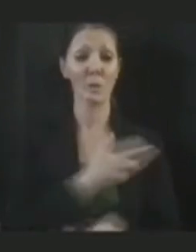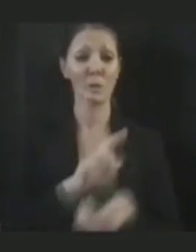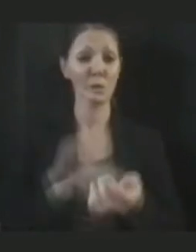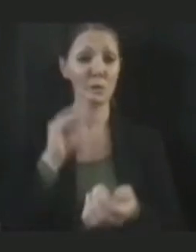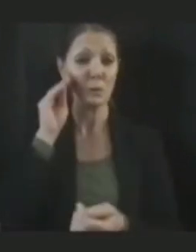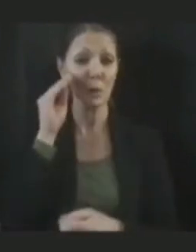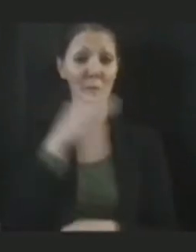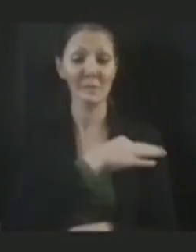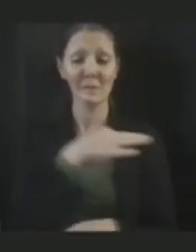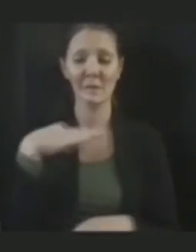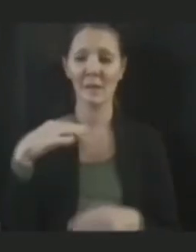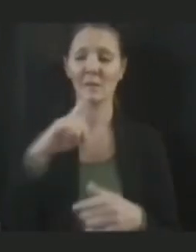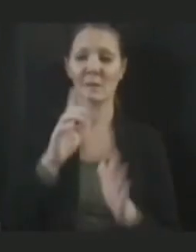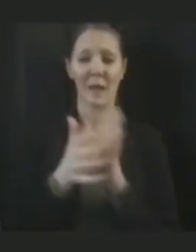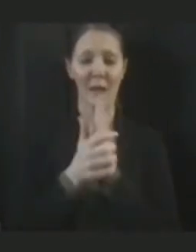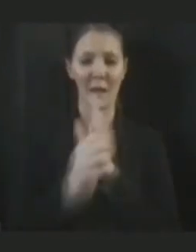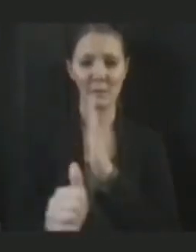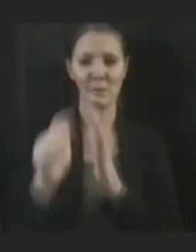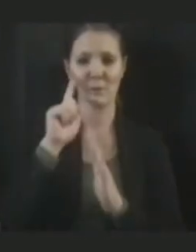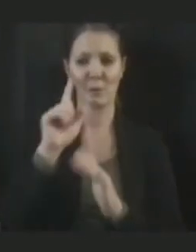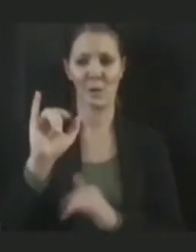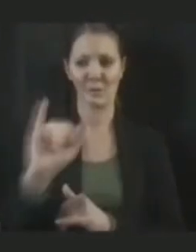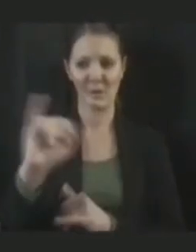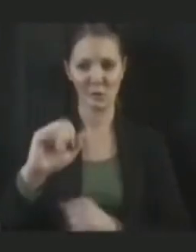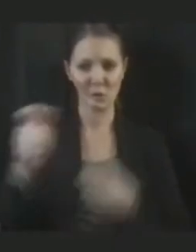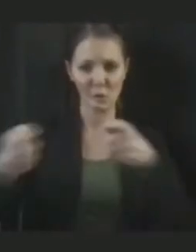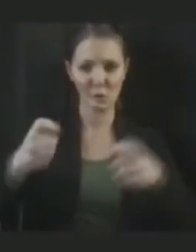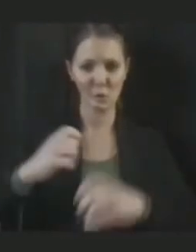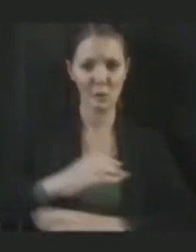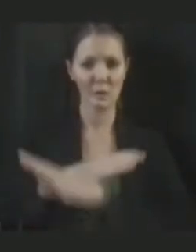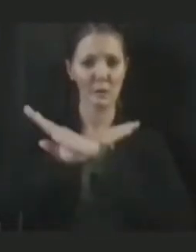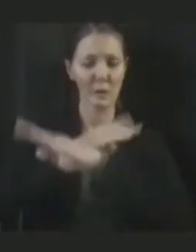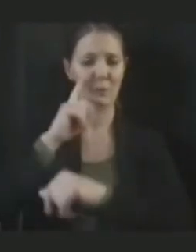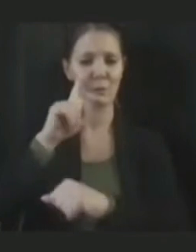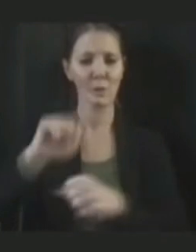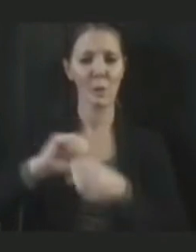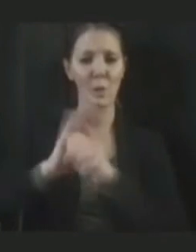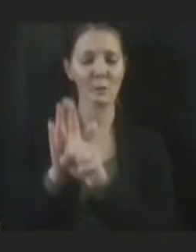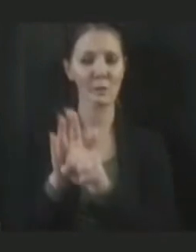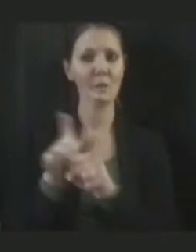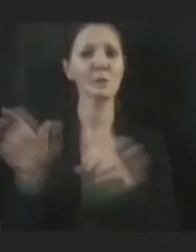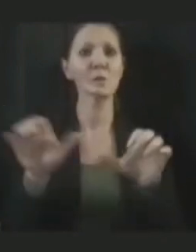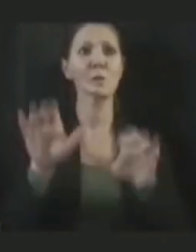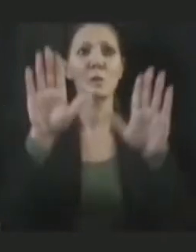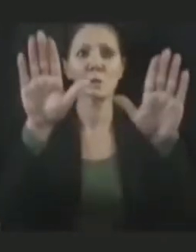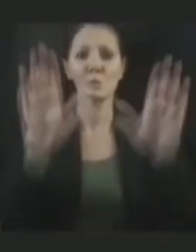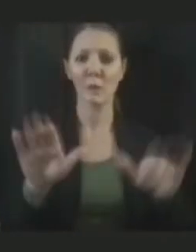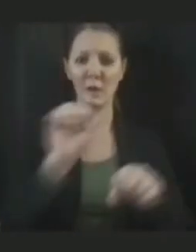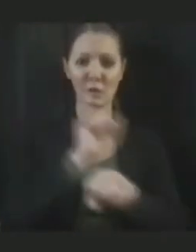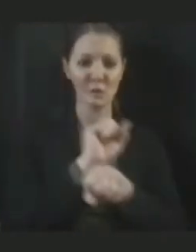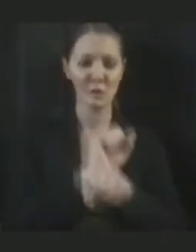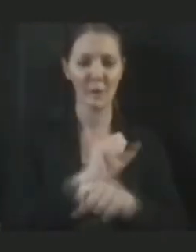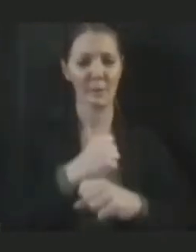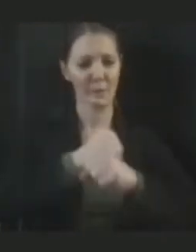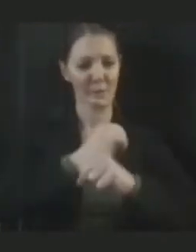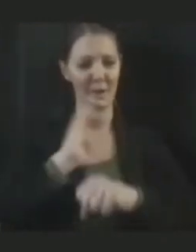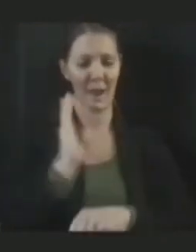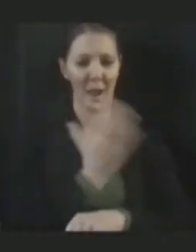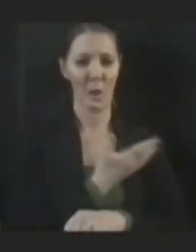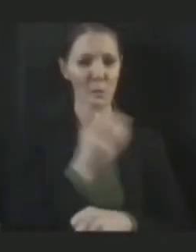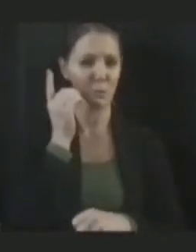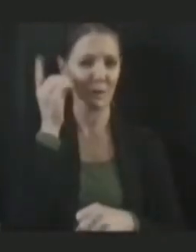infection control, and they're doing an excellent job right now in protecting their residents, often under extremely stressful circumstances.